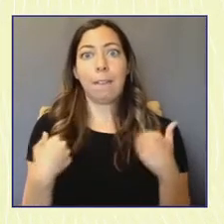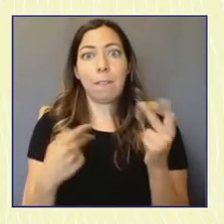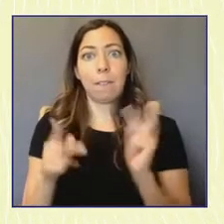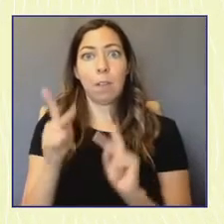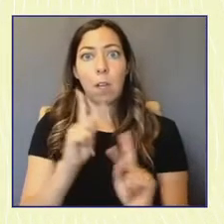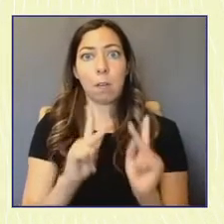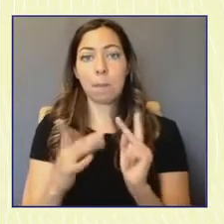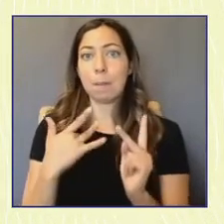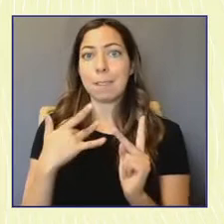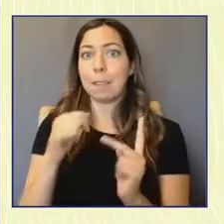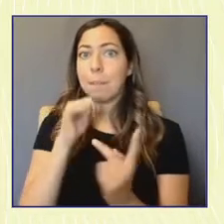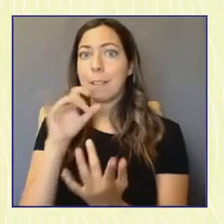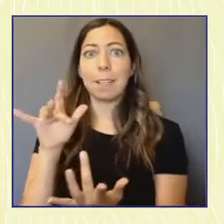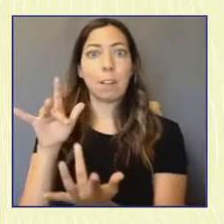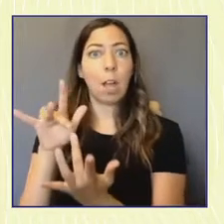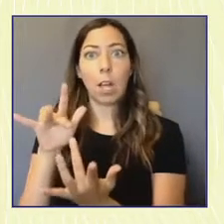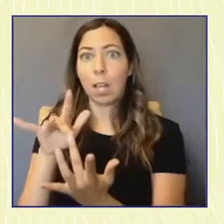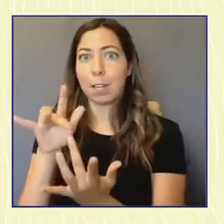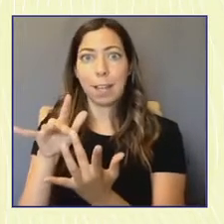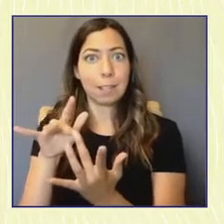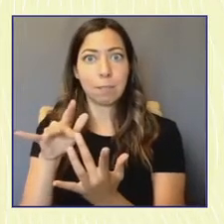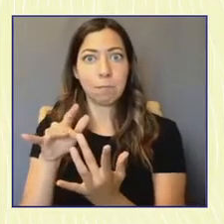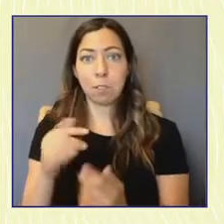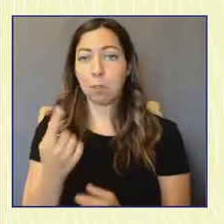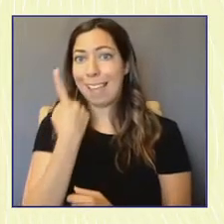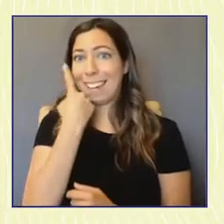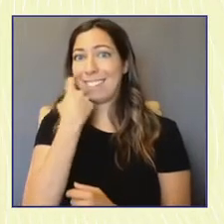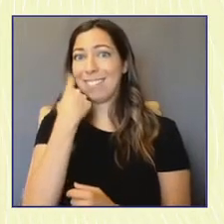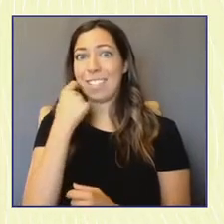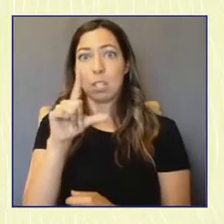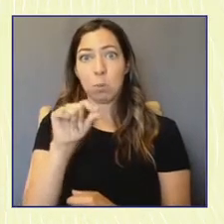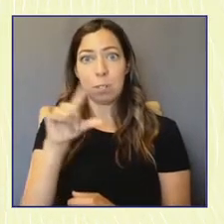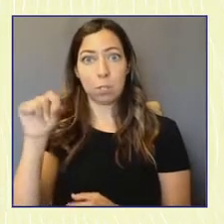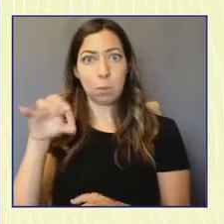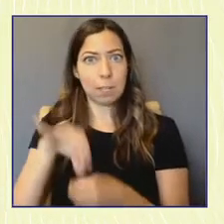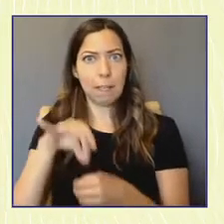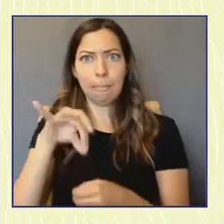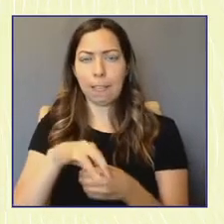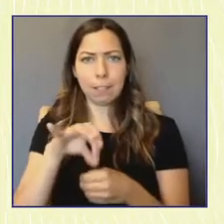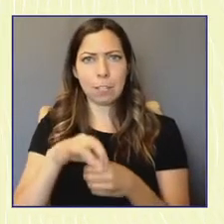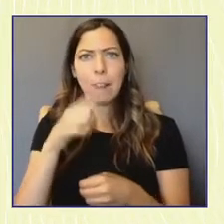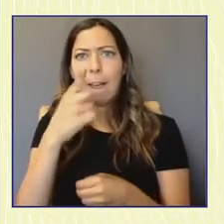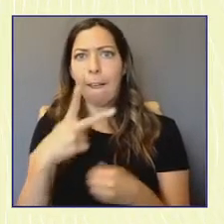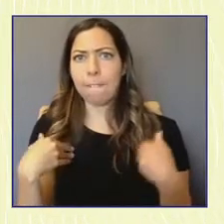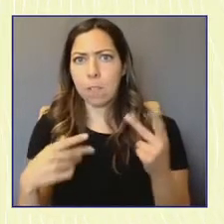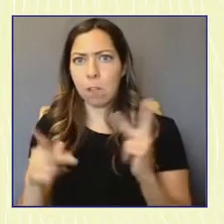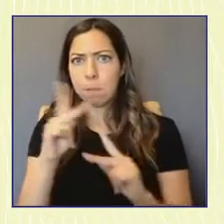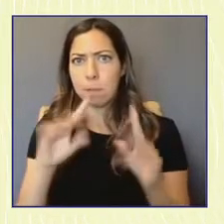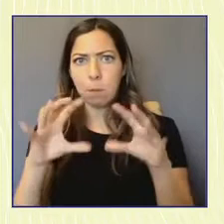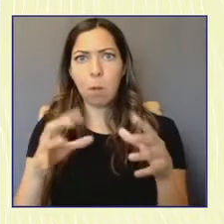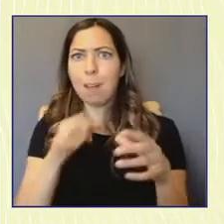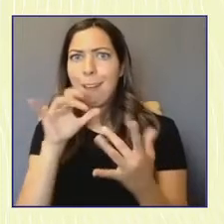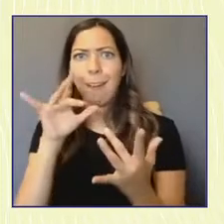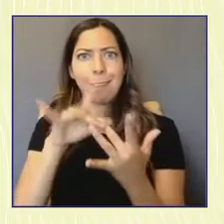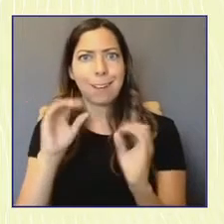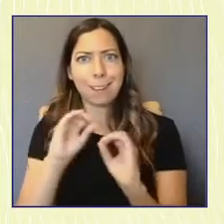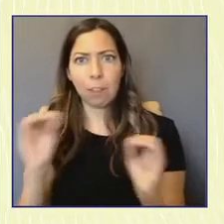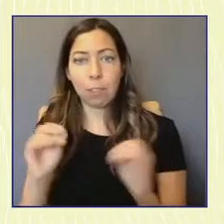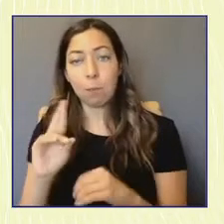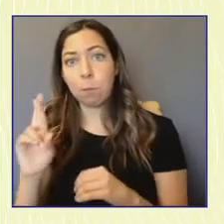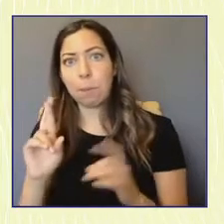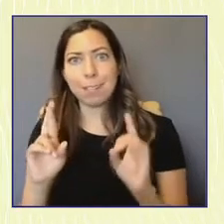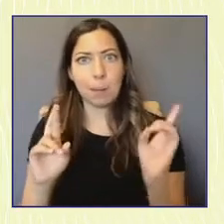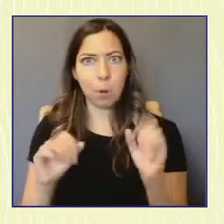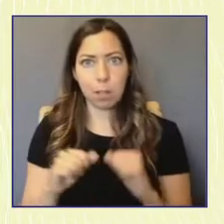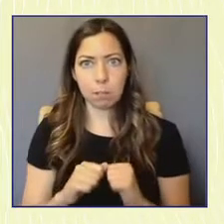either political campaign in the last election cycle of 2020. That is a huge, rich opportunity for both parties. Young